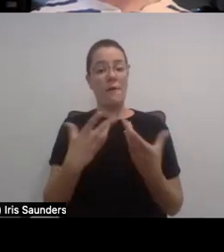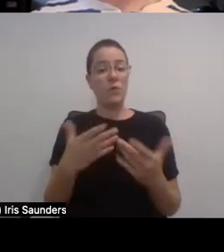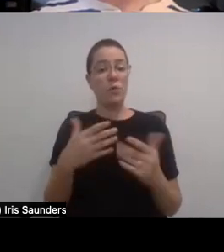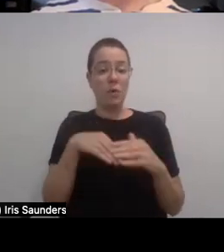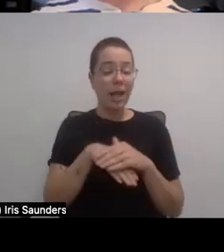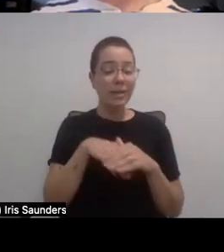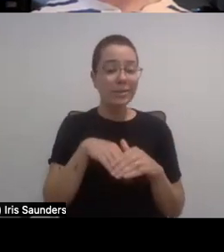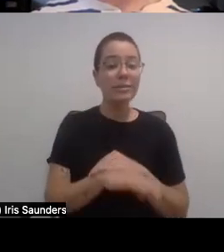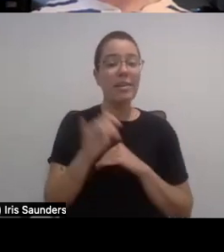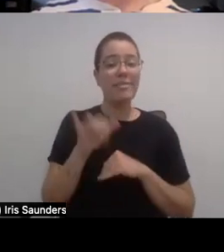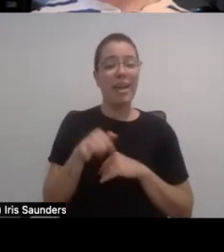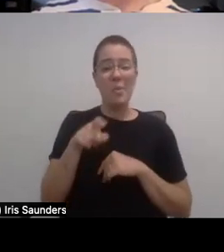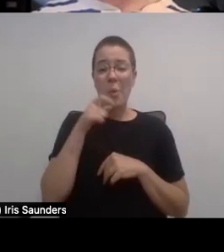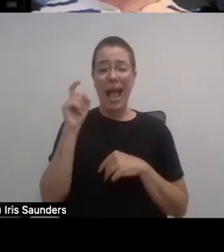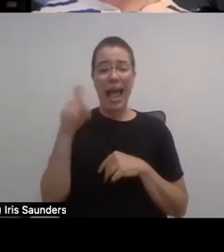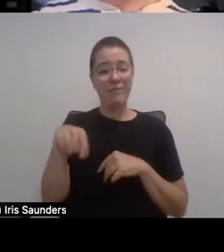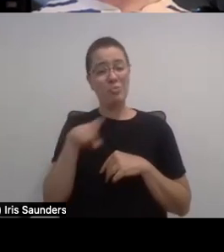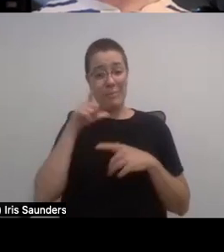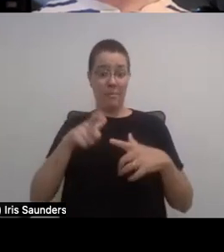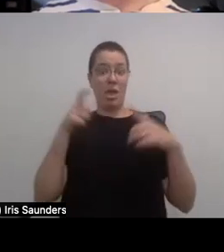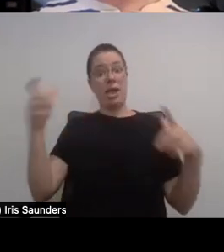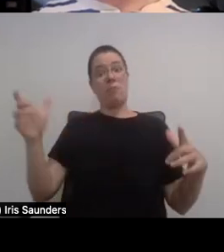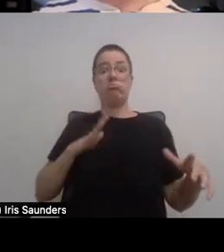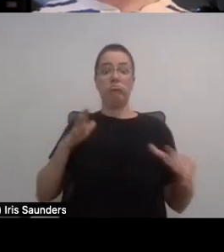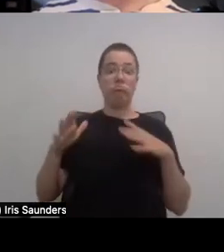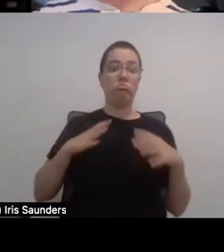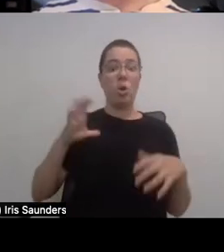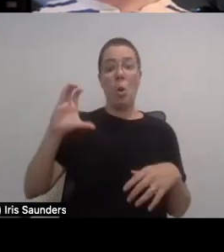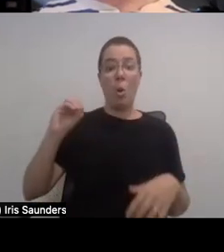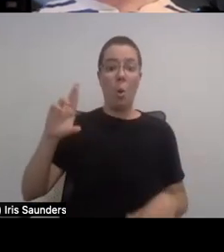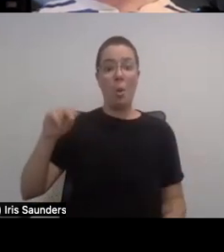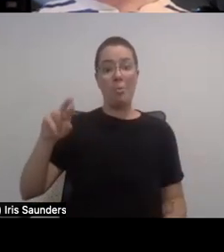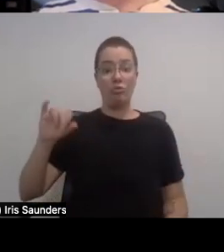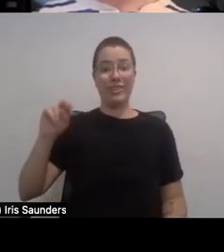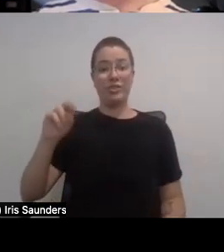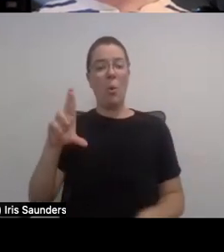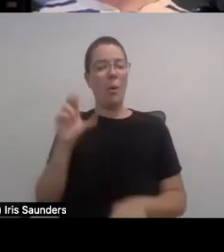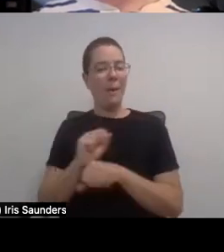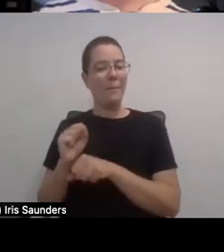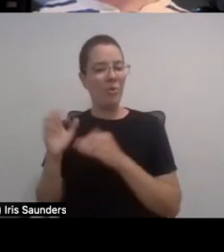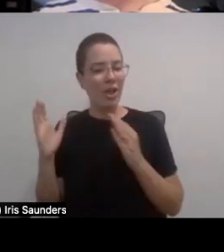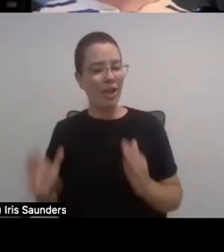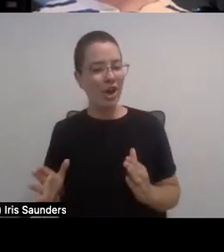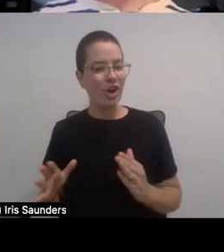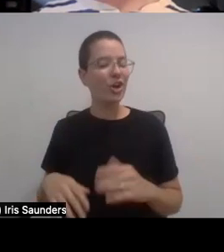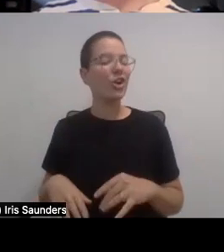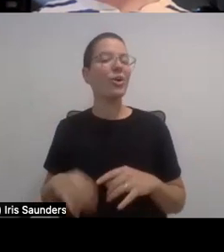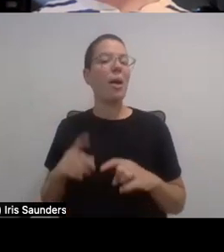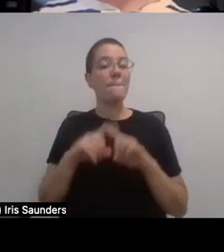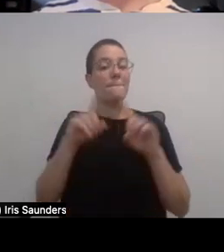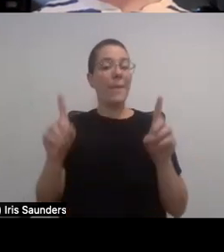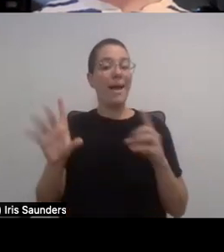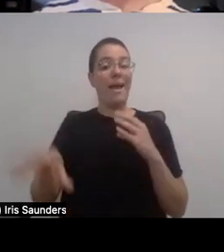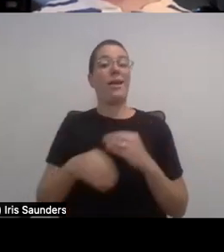you don't have to be a corporation, you don't have to be an employer. It's like, once you add that to your